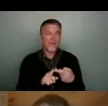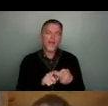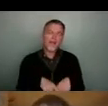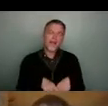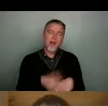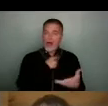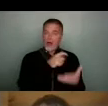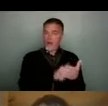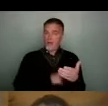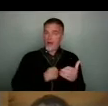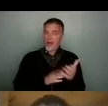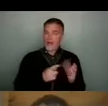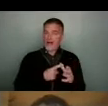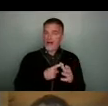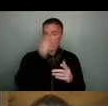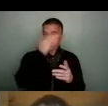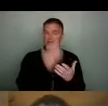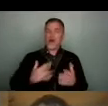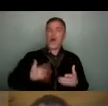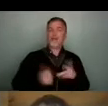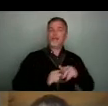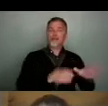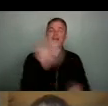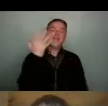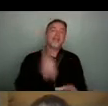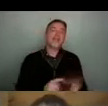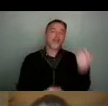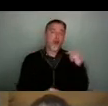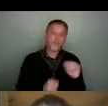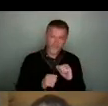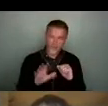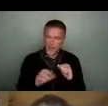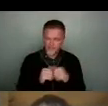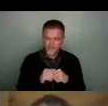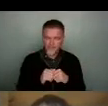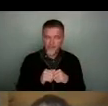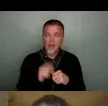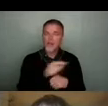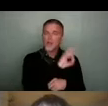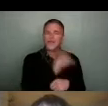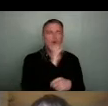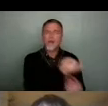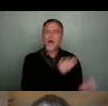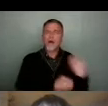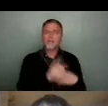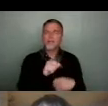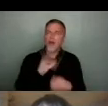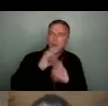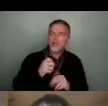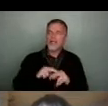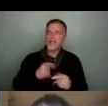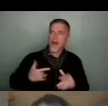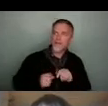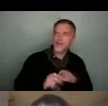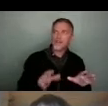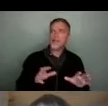wrote my MA thesis in live streaming about 15 years ago now. And the question that always comes up is people being very worried that if they put something